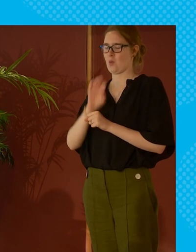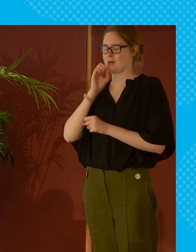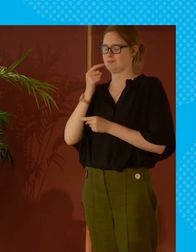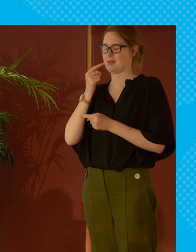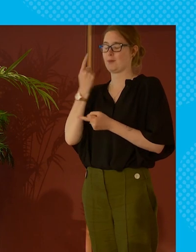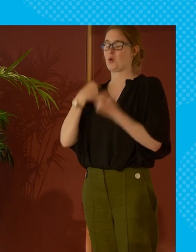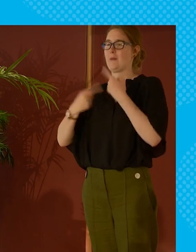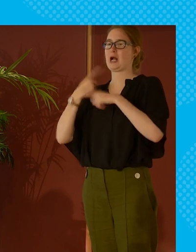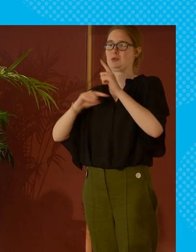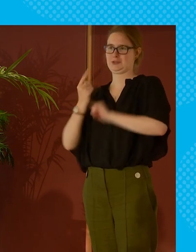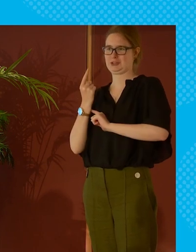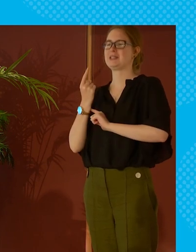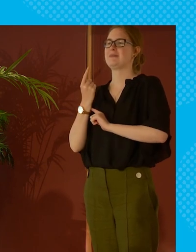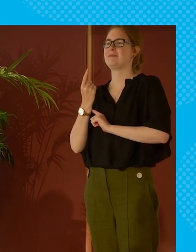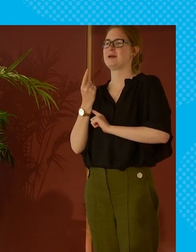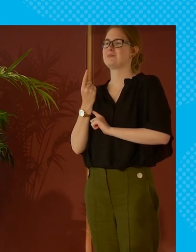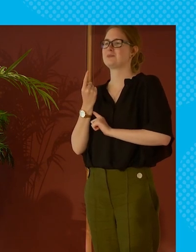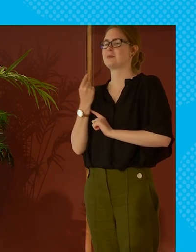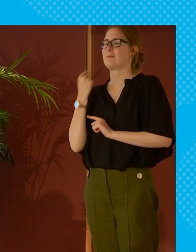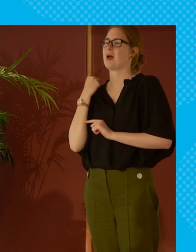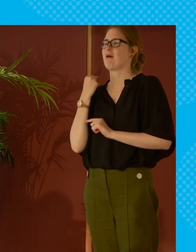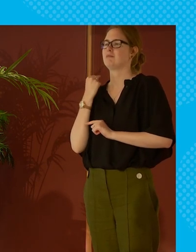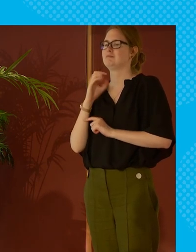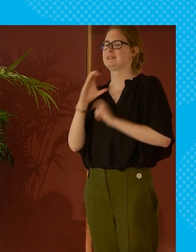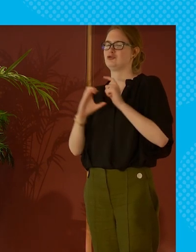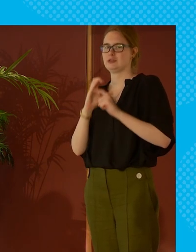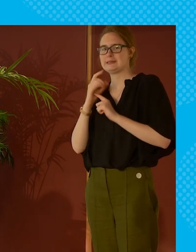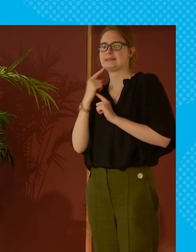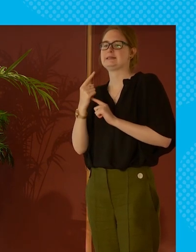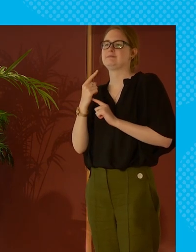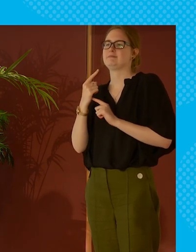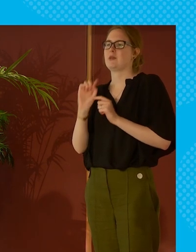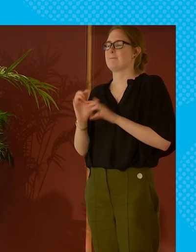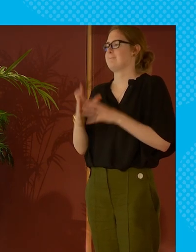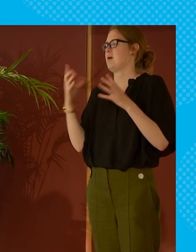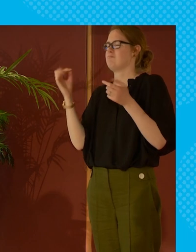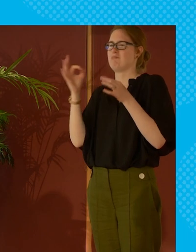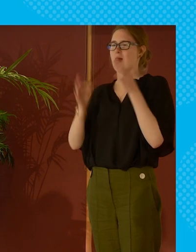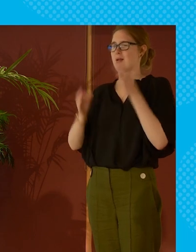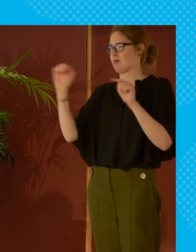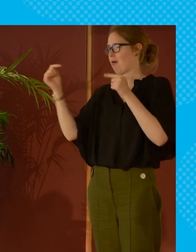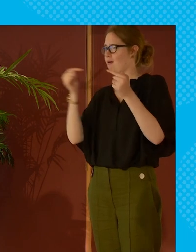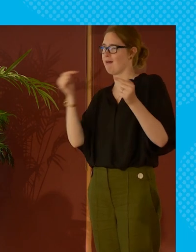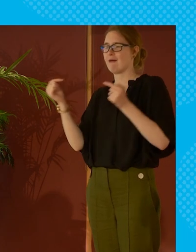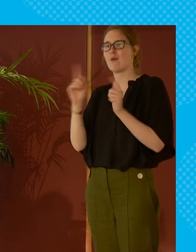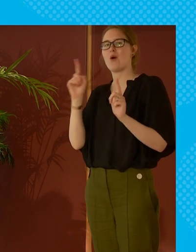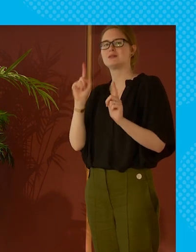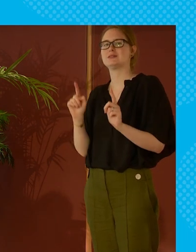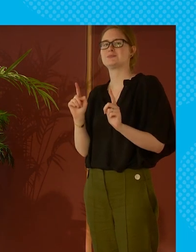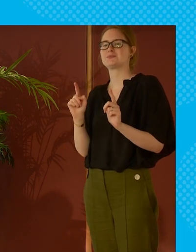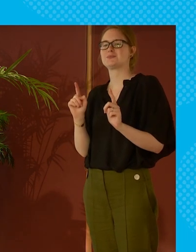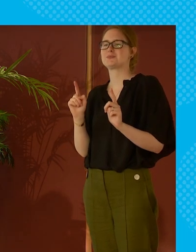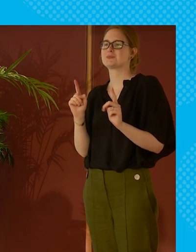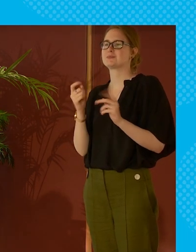it's going backwards so bear with me but at the turn of the millennium one of the big political debates was around